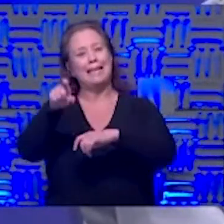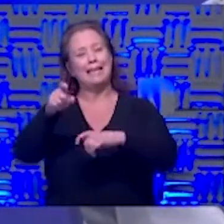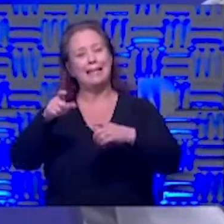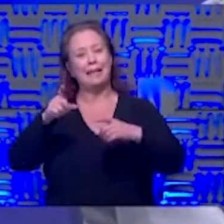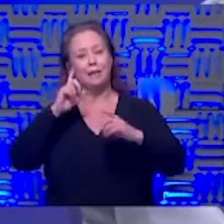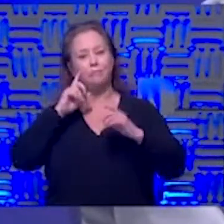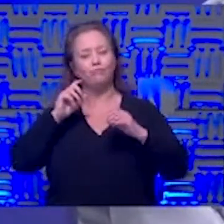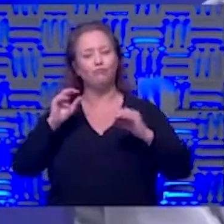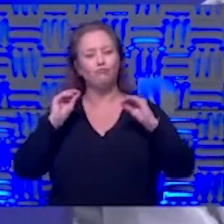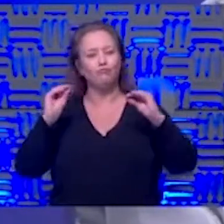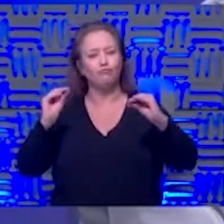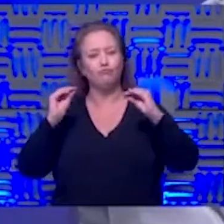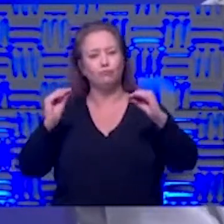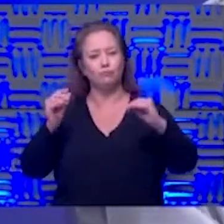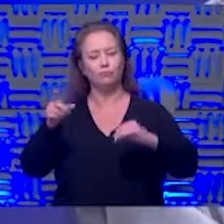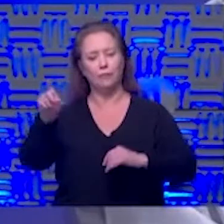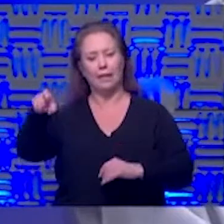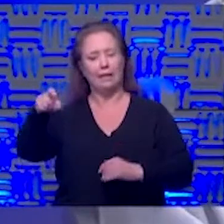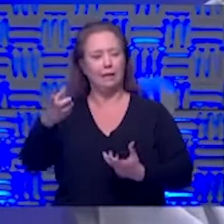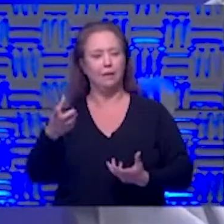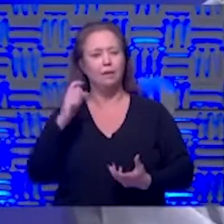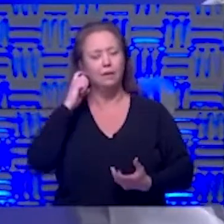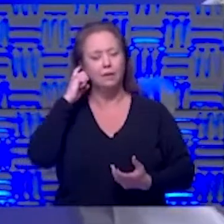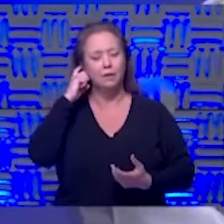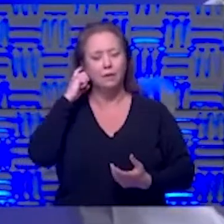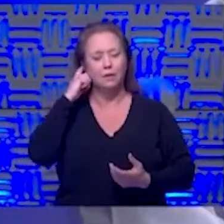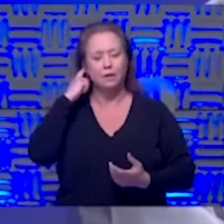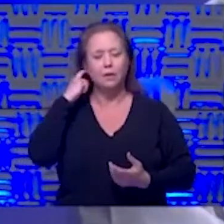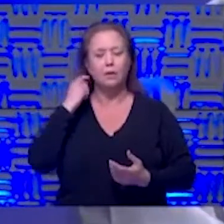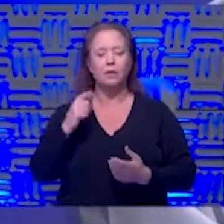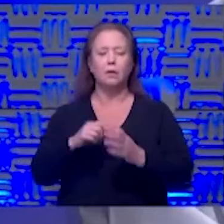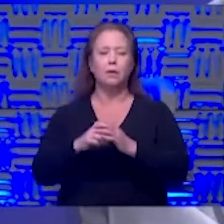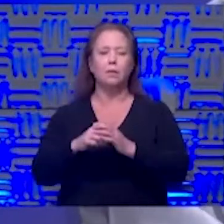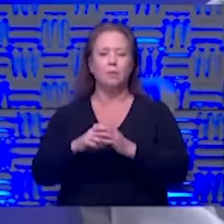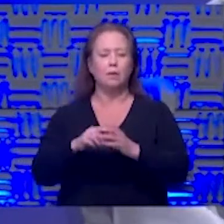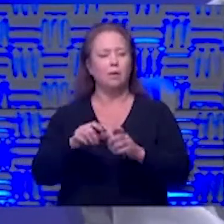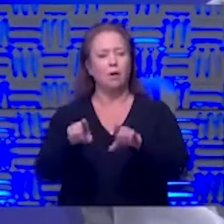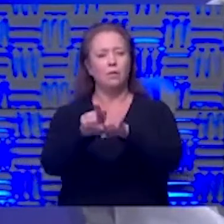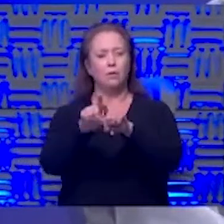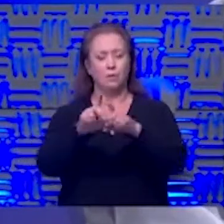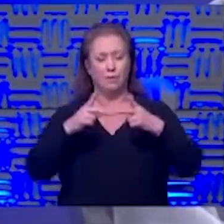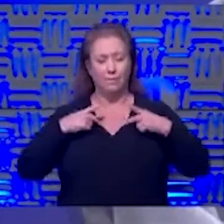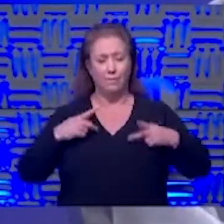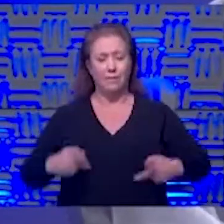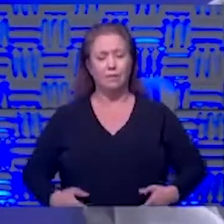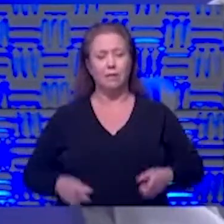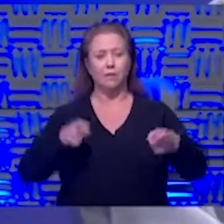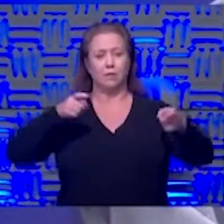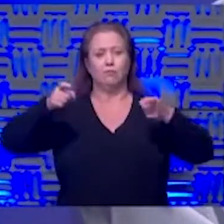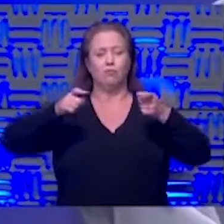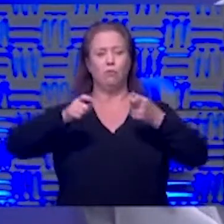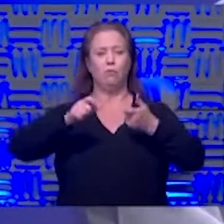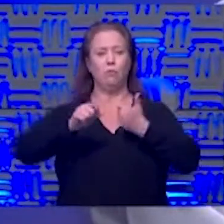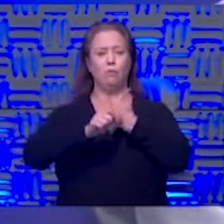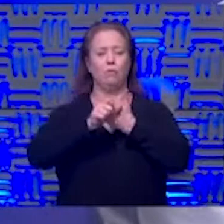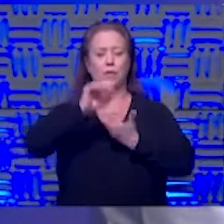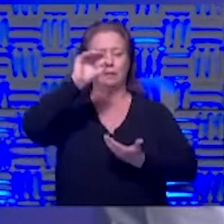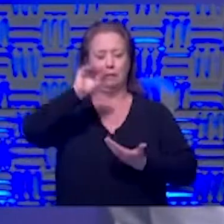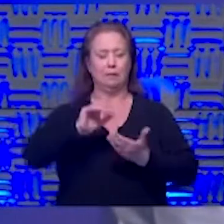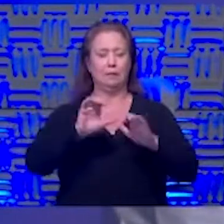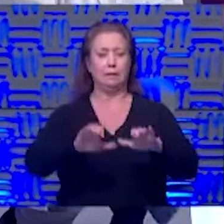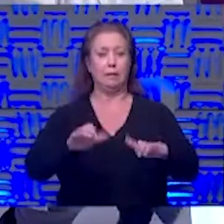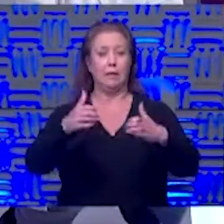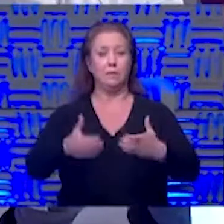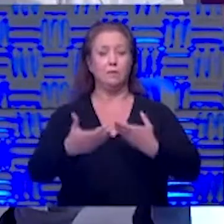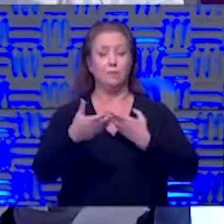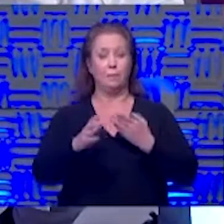direction given to them so there are a lot of aspects in that but certainly there are things you can do physically to mitigate the risk as much as possible in the classroom